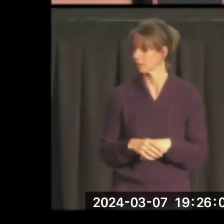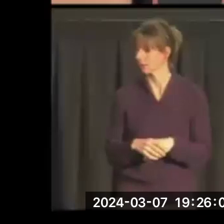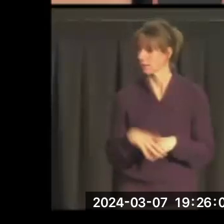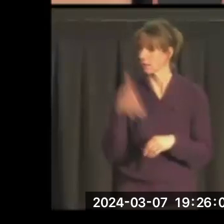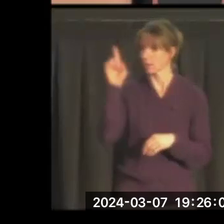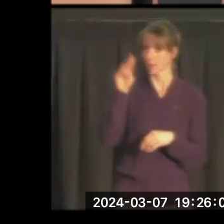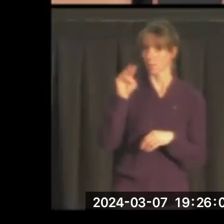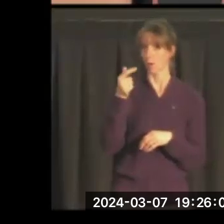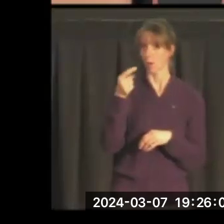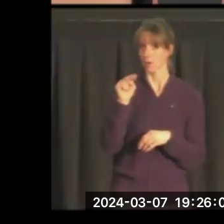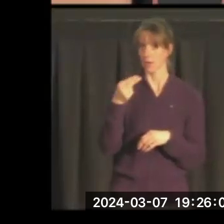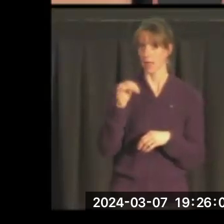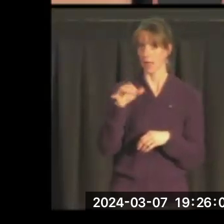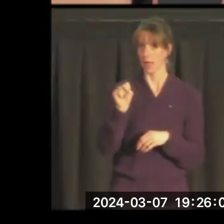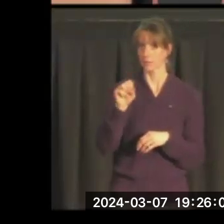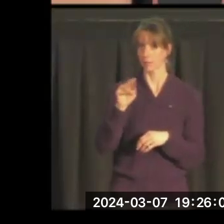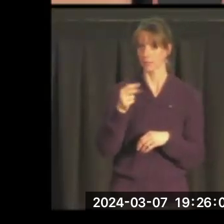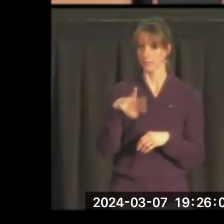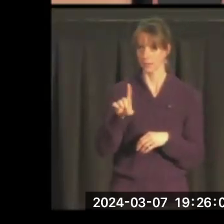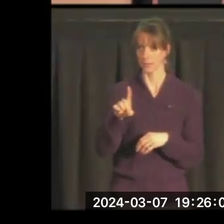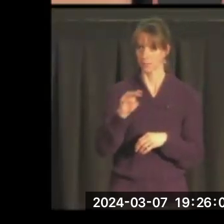Maureen Hayes Mansfield, Missoula.